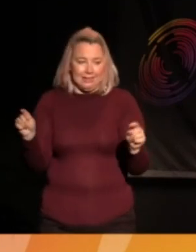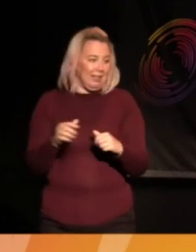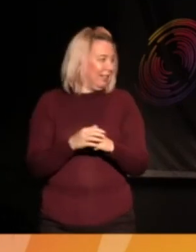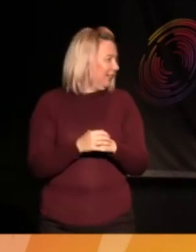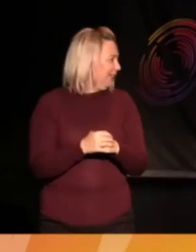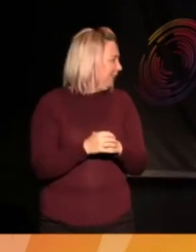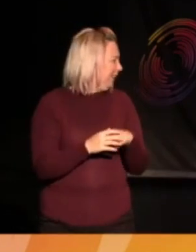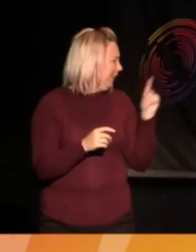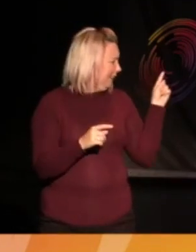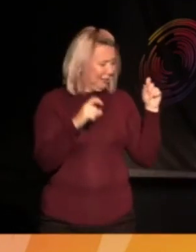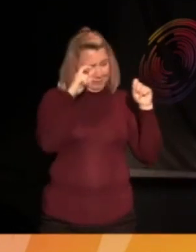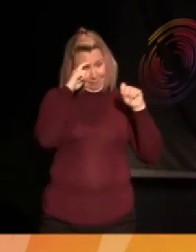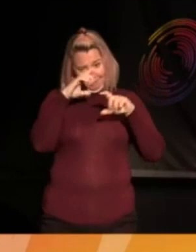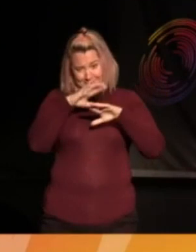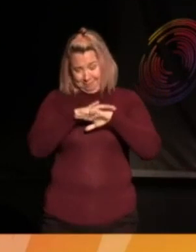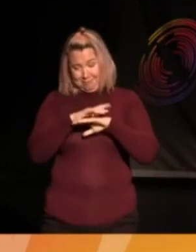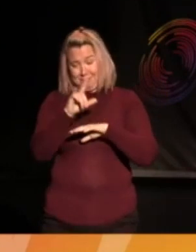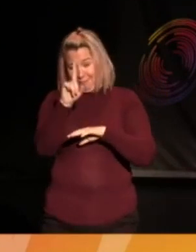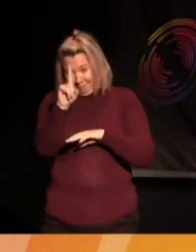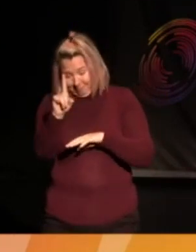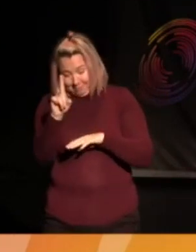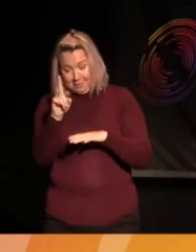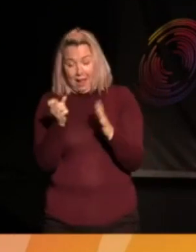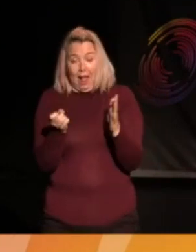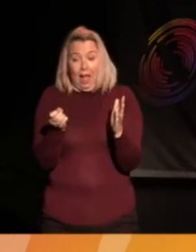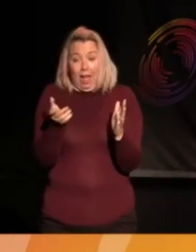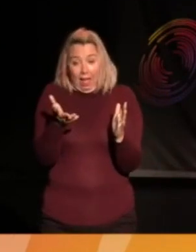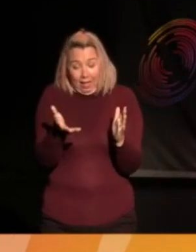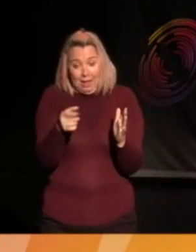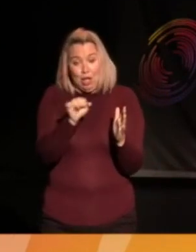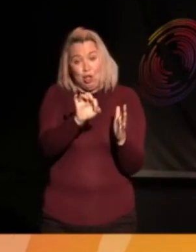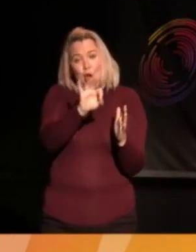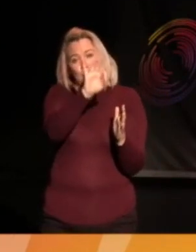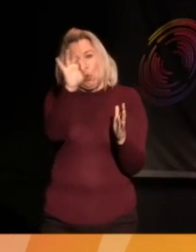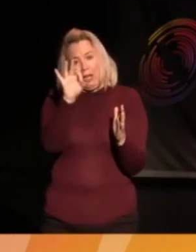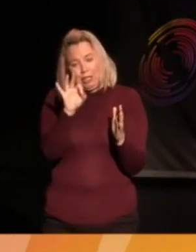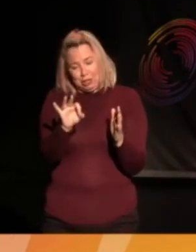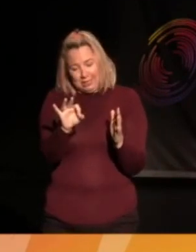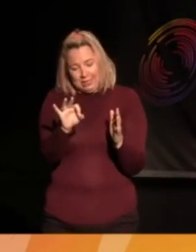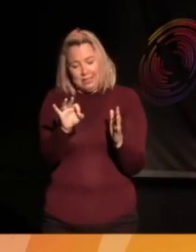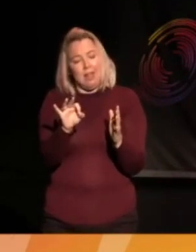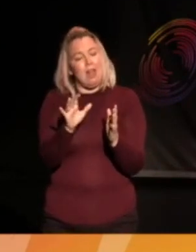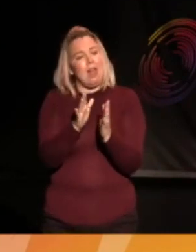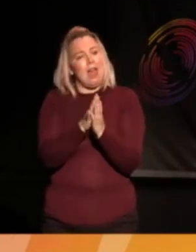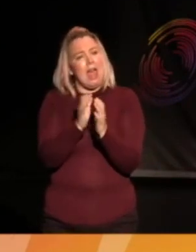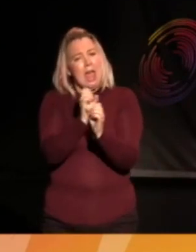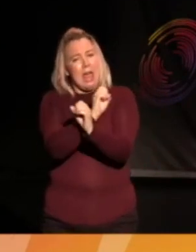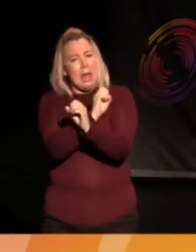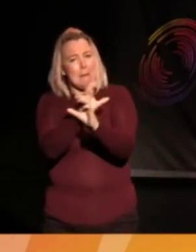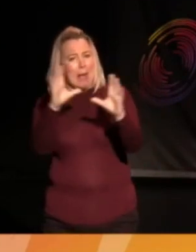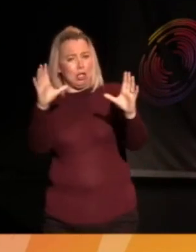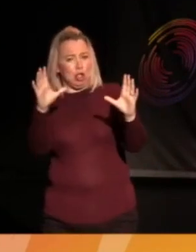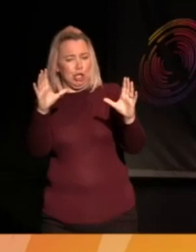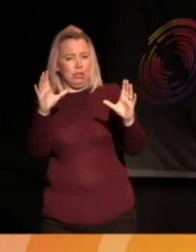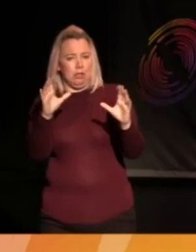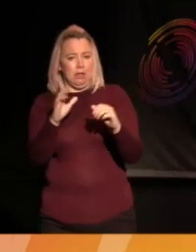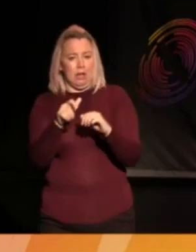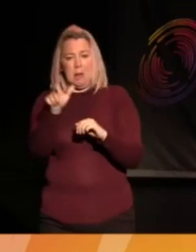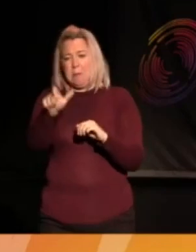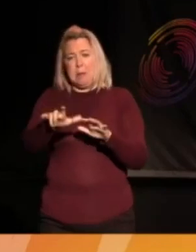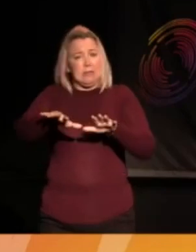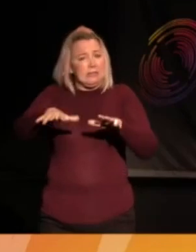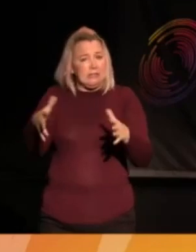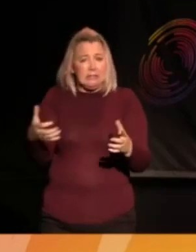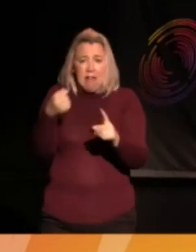So, I was just going to jump, just to, I just was reflecting on your question though, I mean, imagine how, imagine if people didn't have to